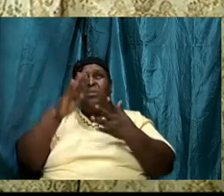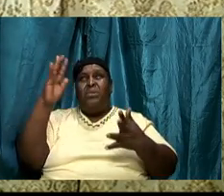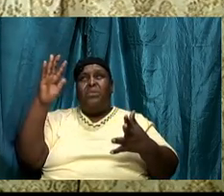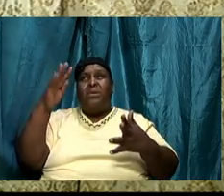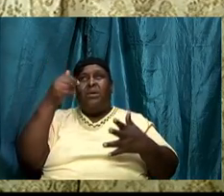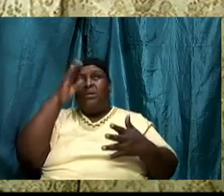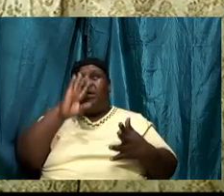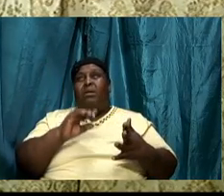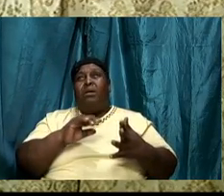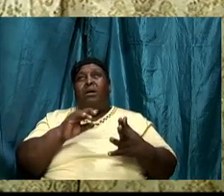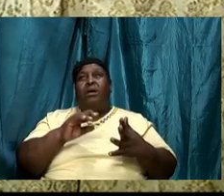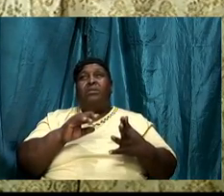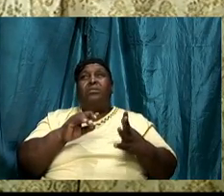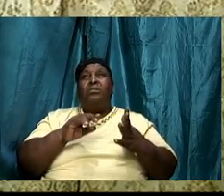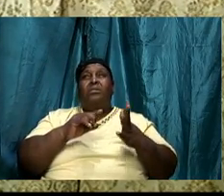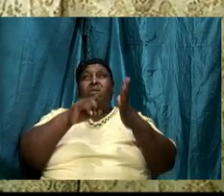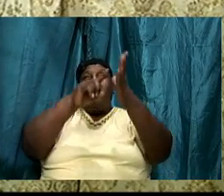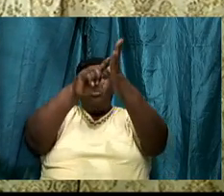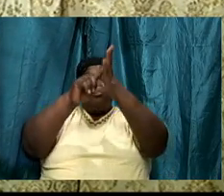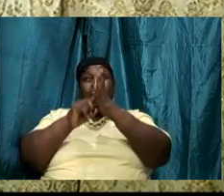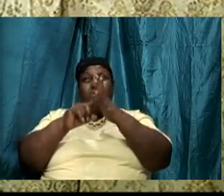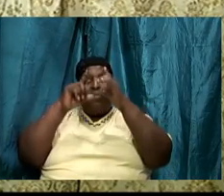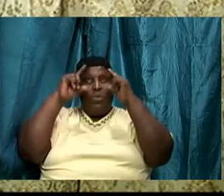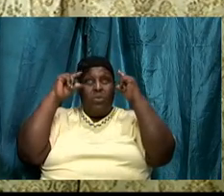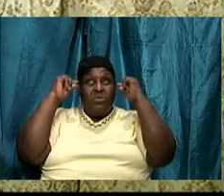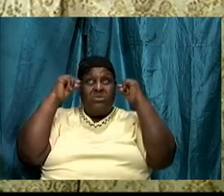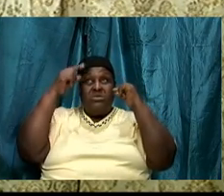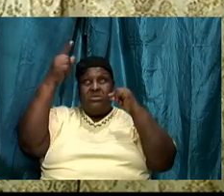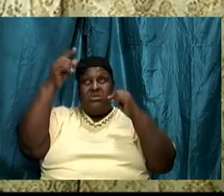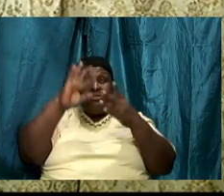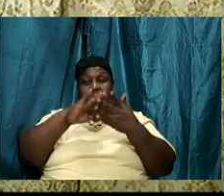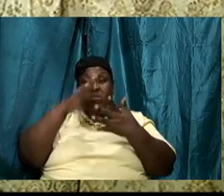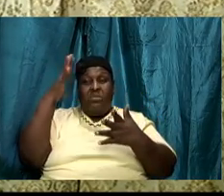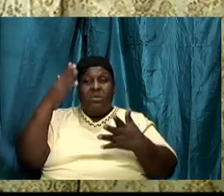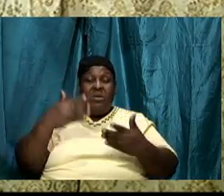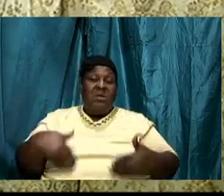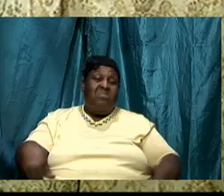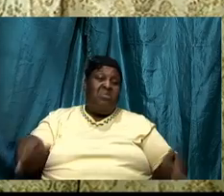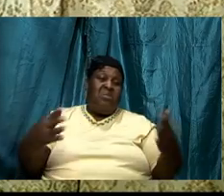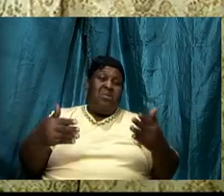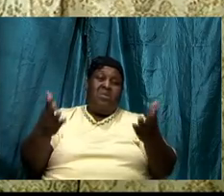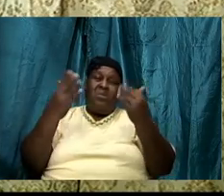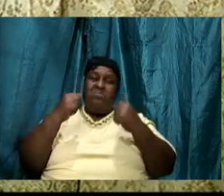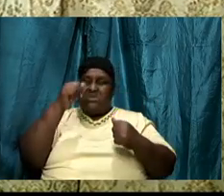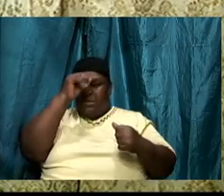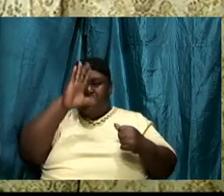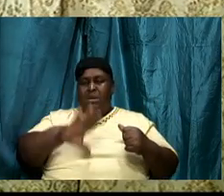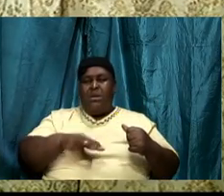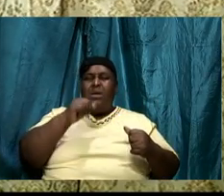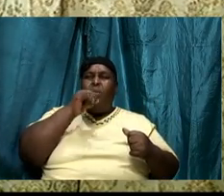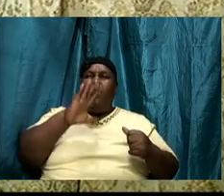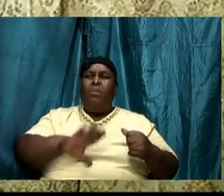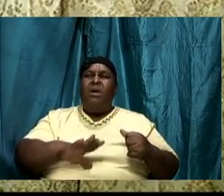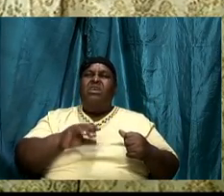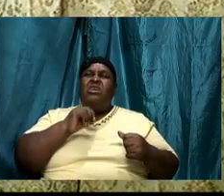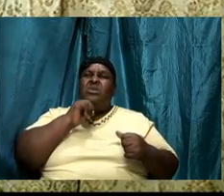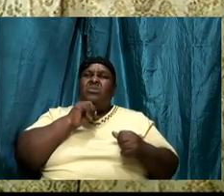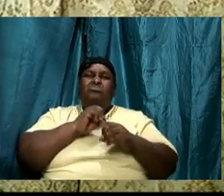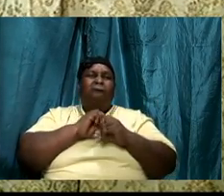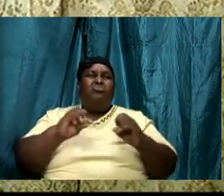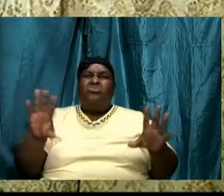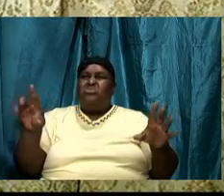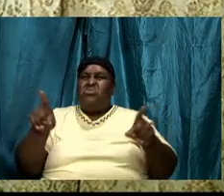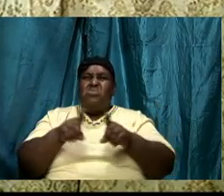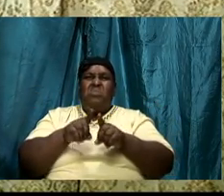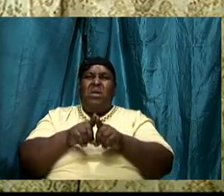not in the word here comes a woman who don't even like to open the Bible they claim I don't